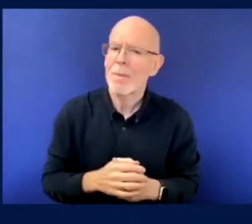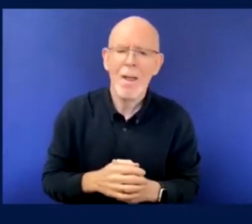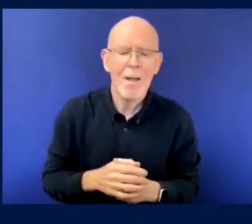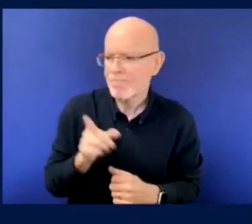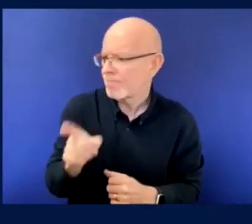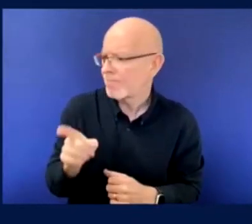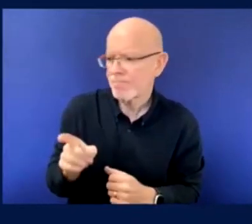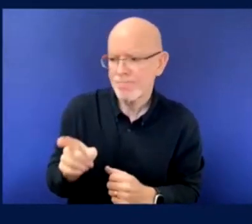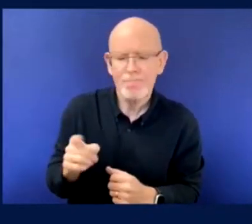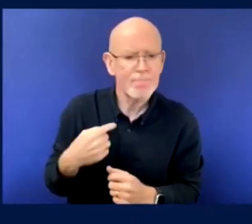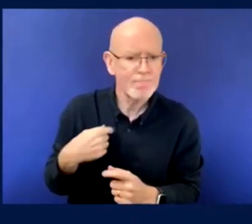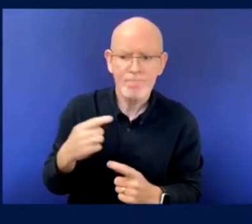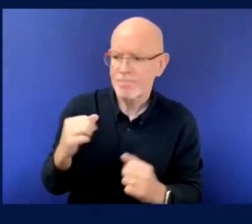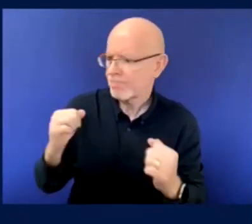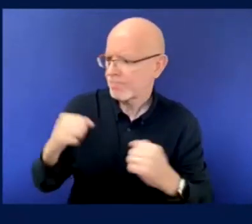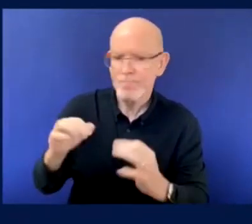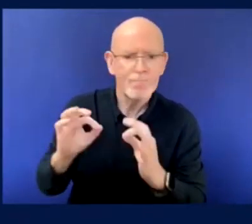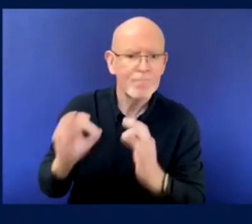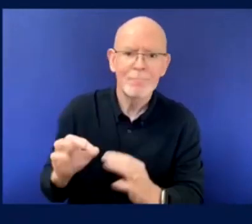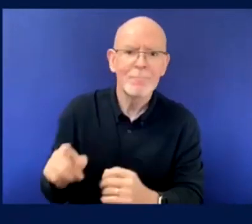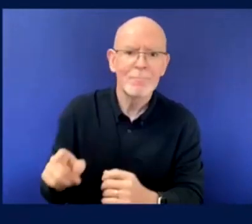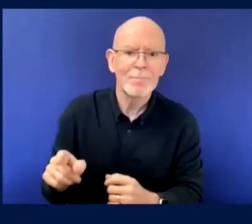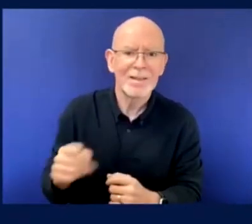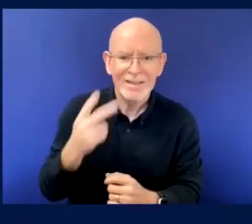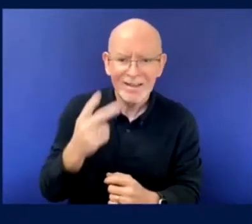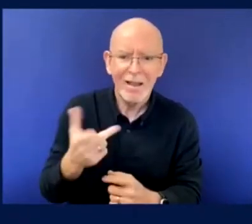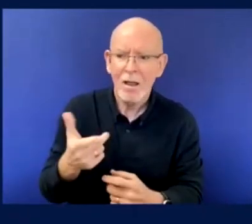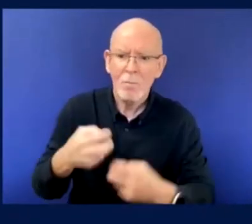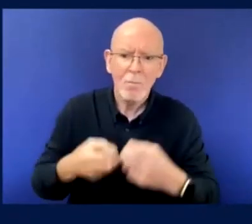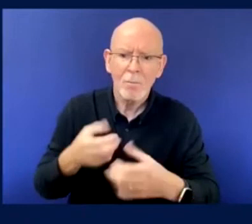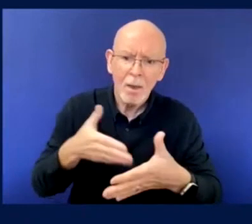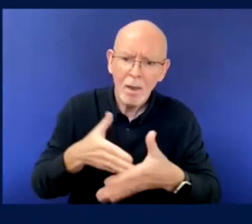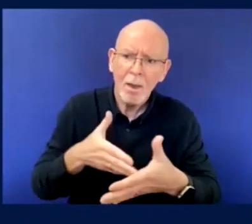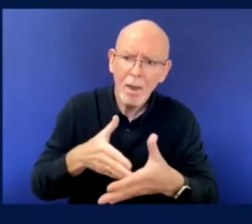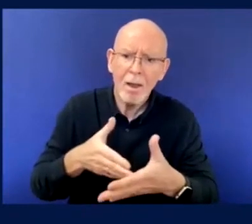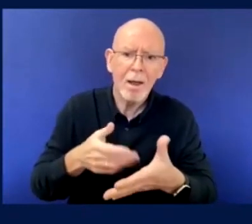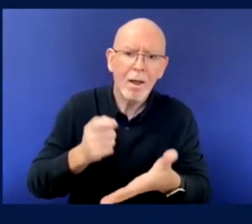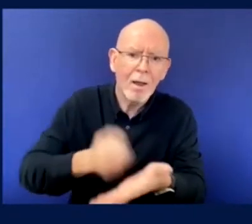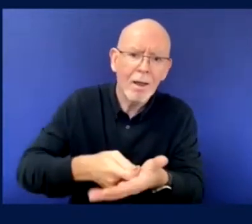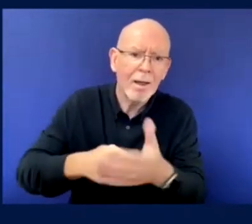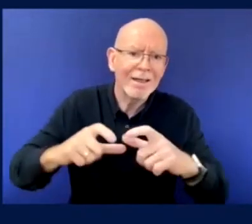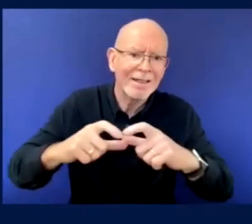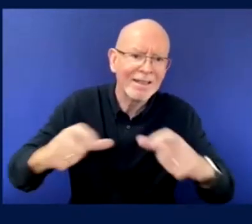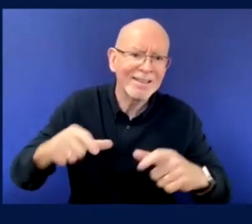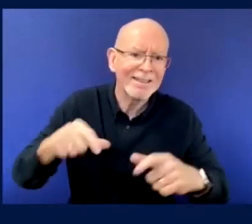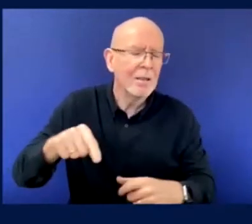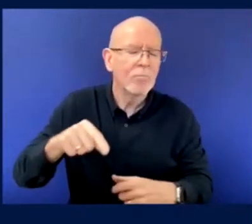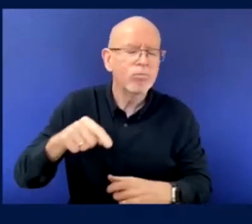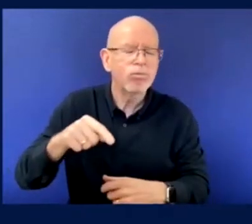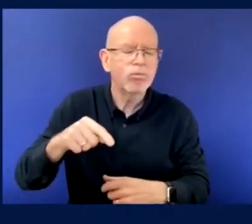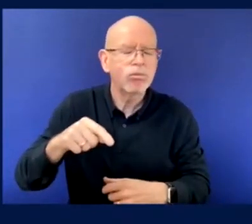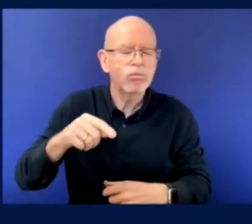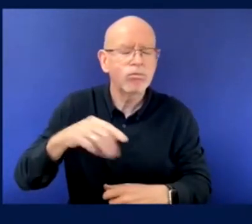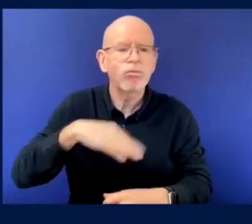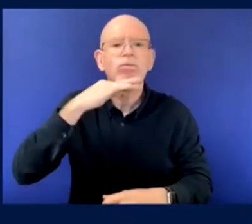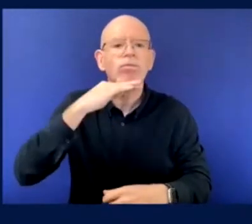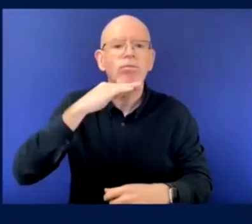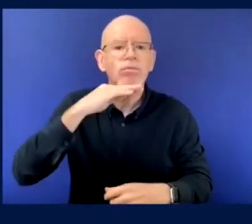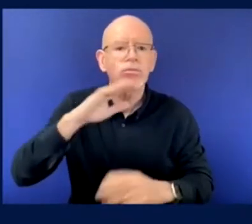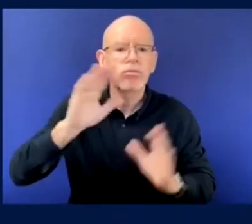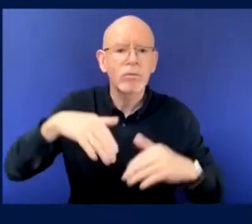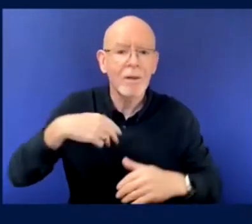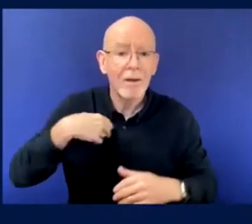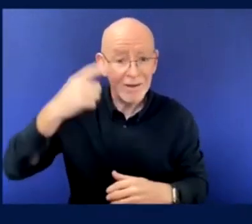informative and, and, uh, I, you know, personally, it resonates with me significantly. Um, I think my takeaway, um, sort of